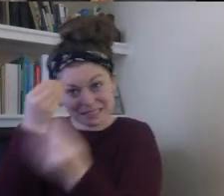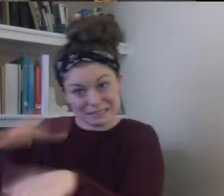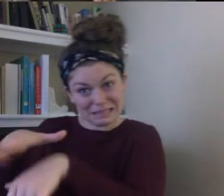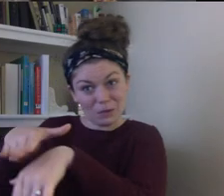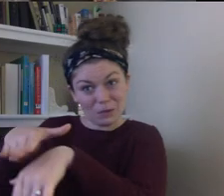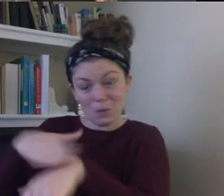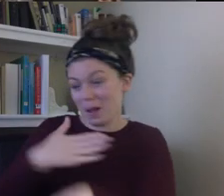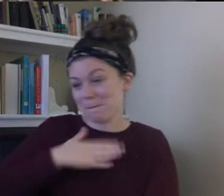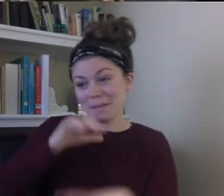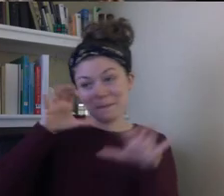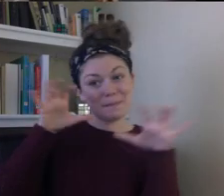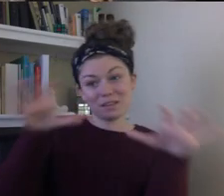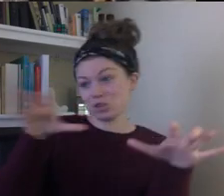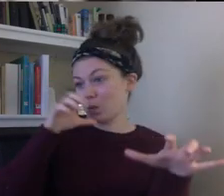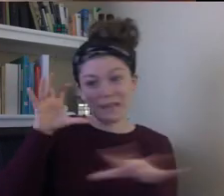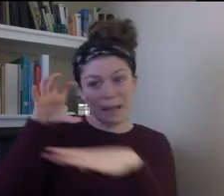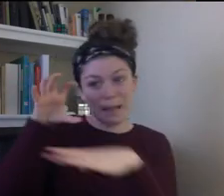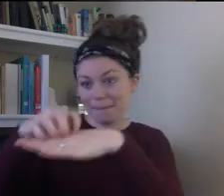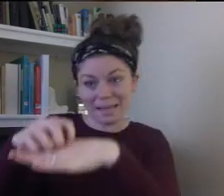bite.